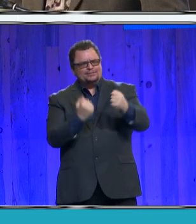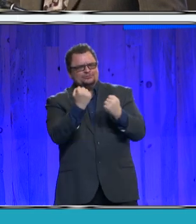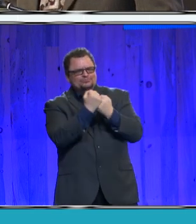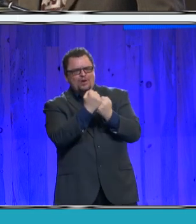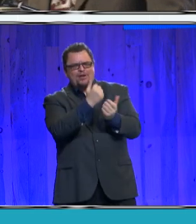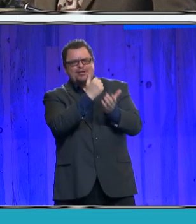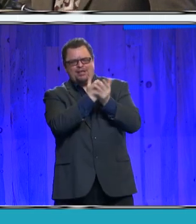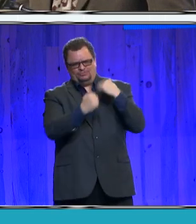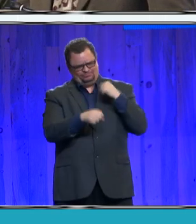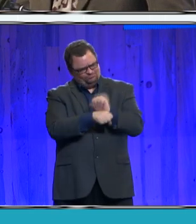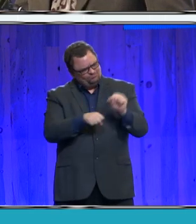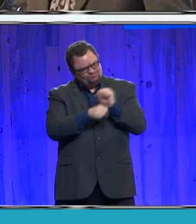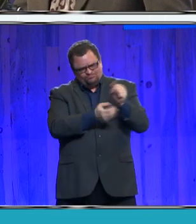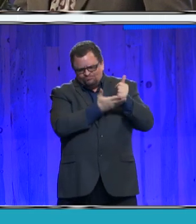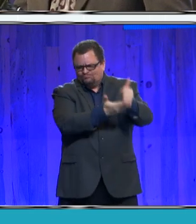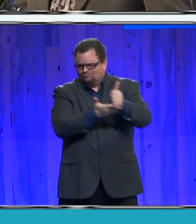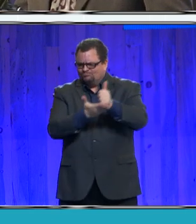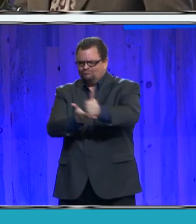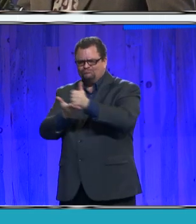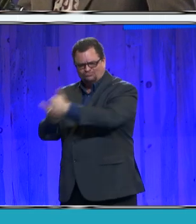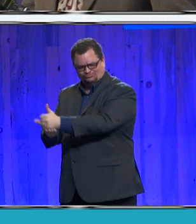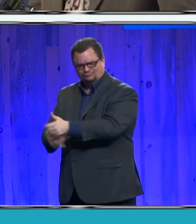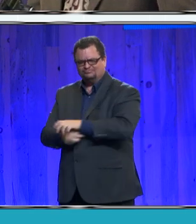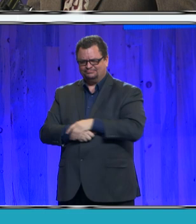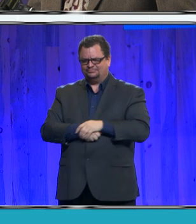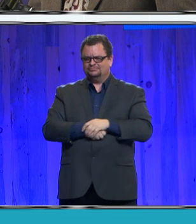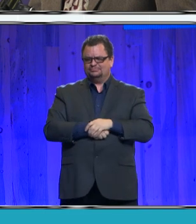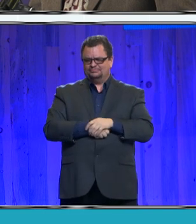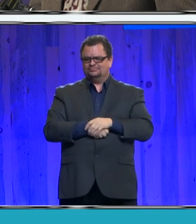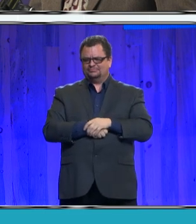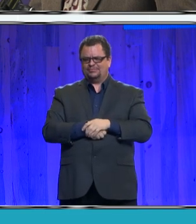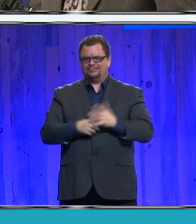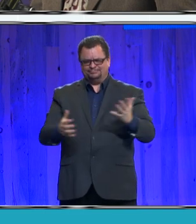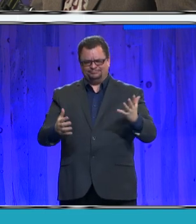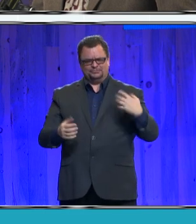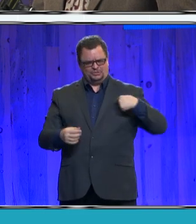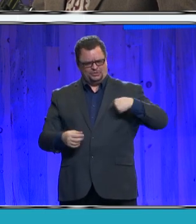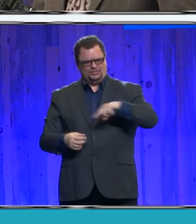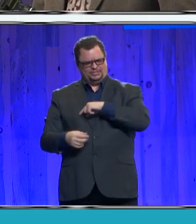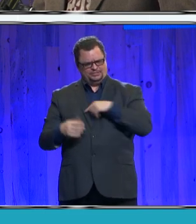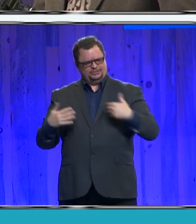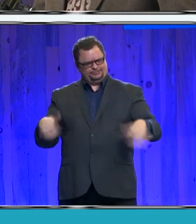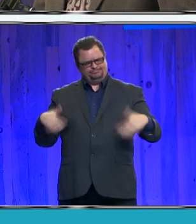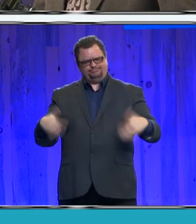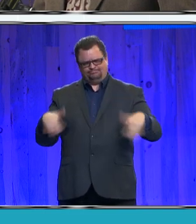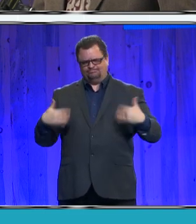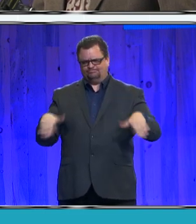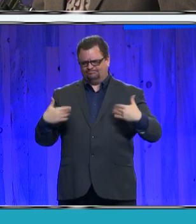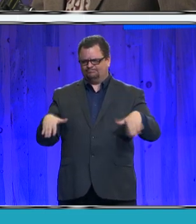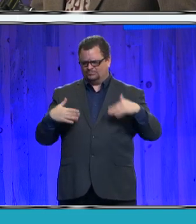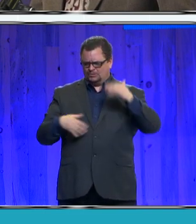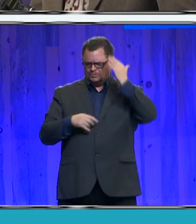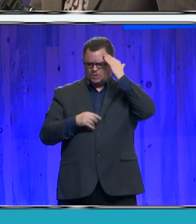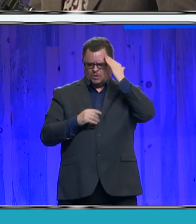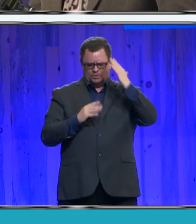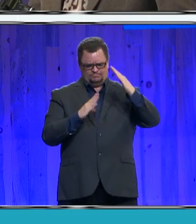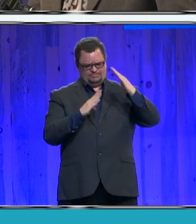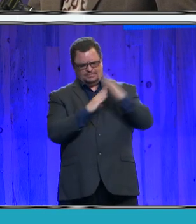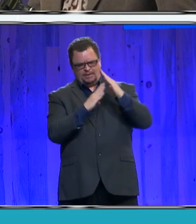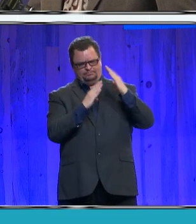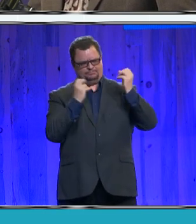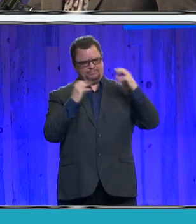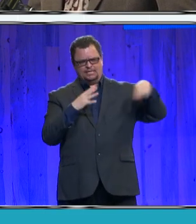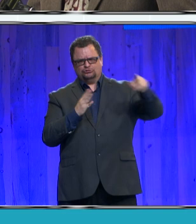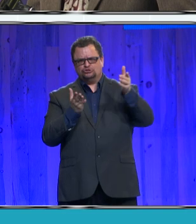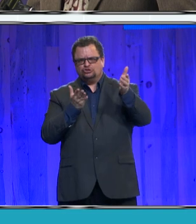meant not just delivering top-notch services, but also going the extra mile to help those in the dire circumstances.